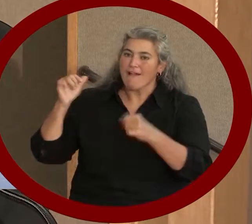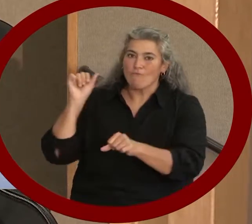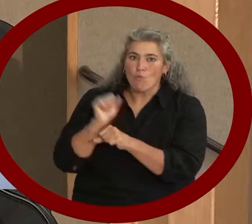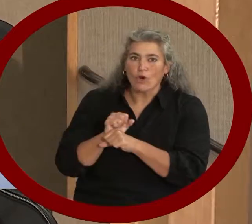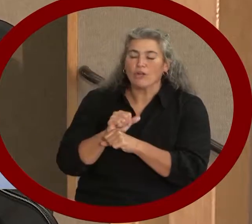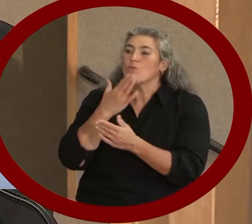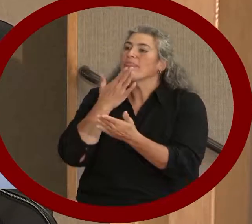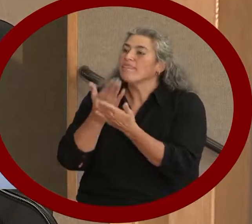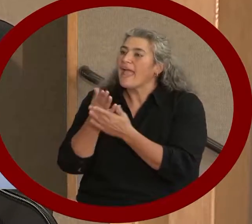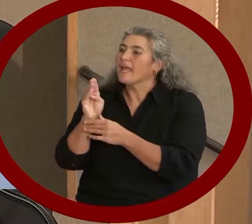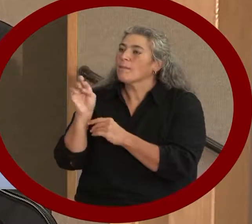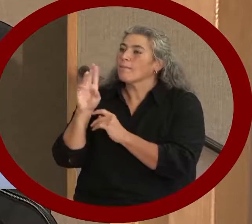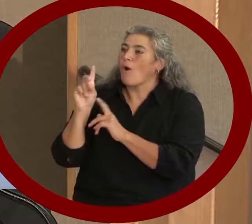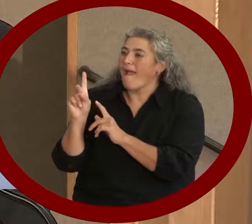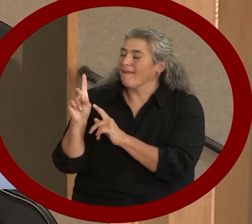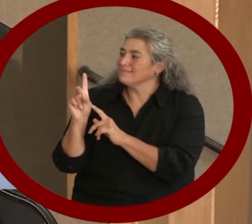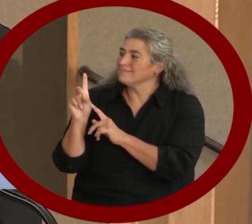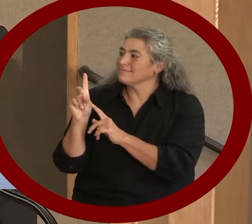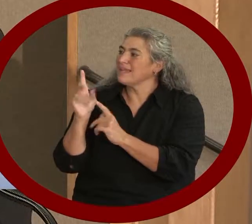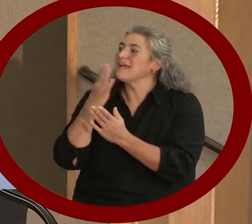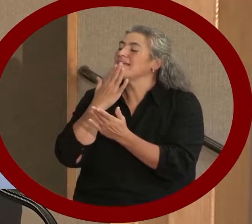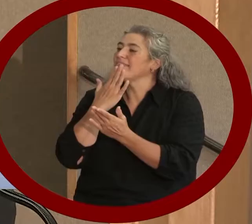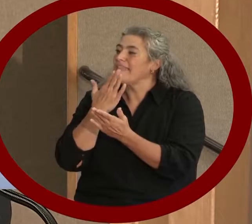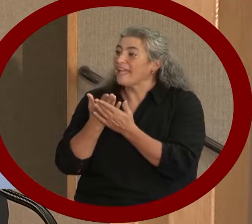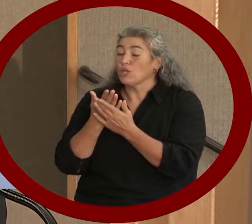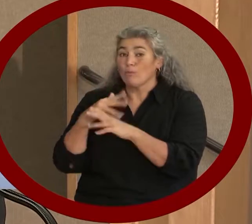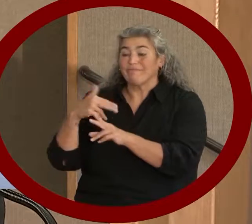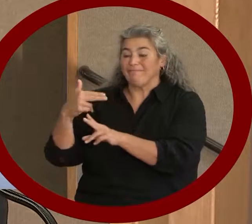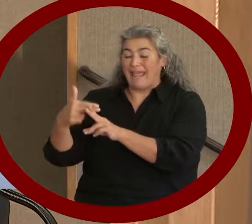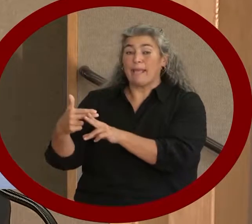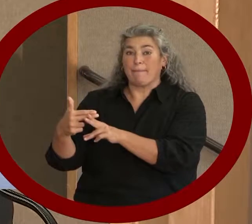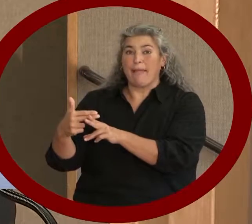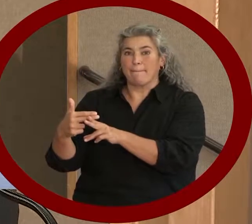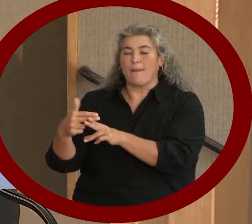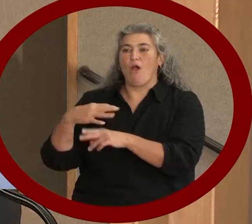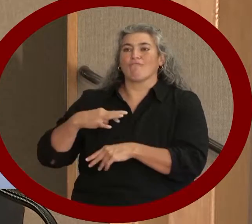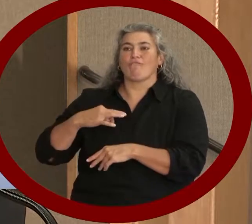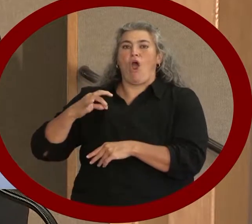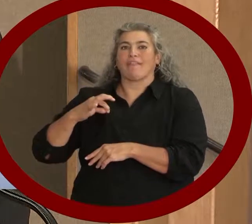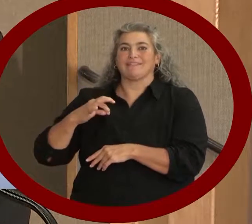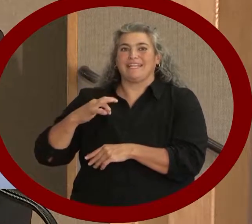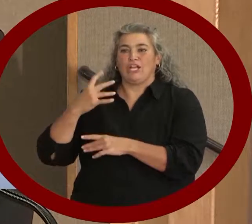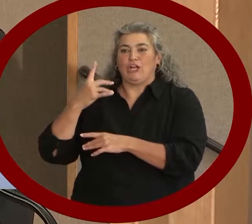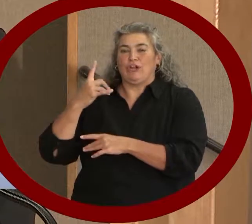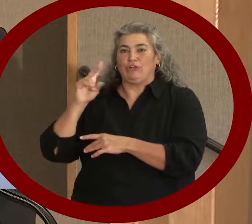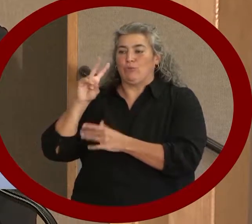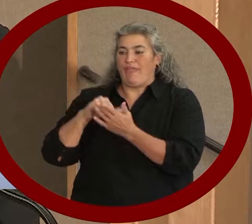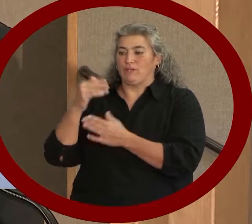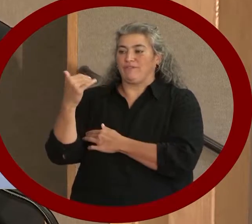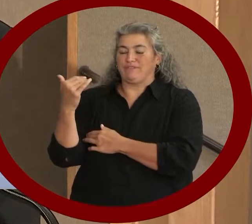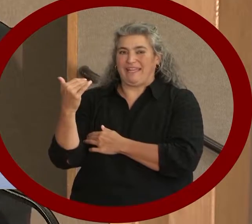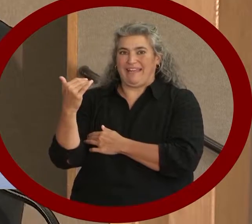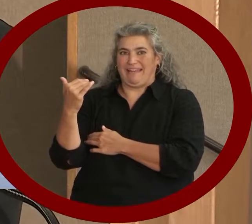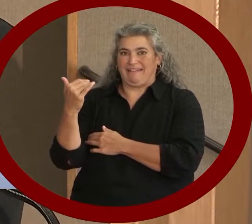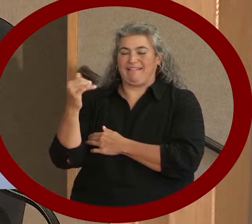We thank Brad for answering the call, and we are pleased to name him our volunteer 2015 award recipient.